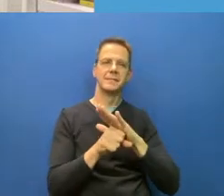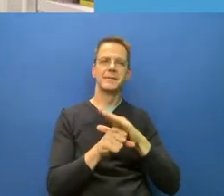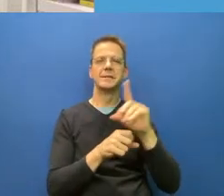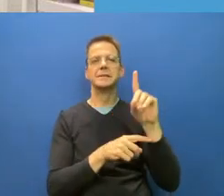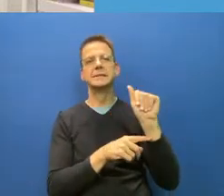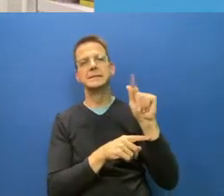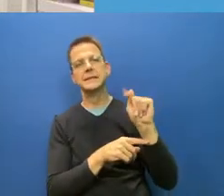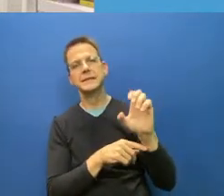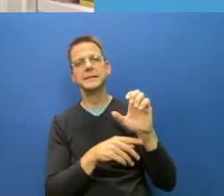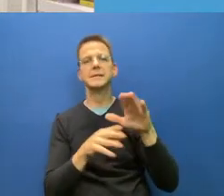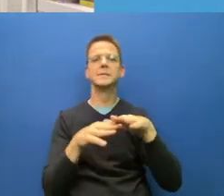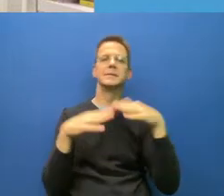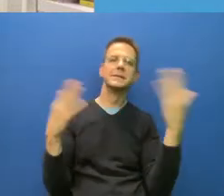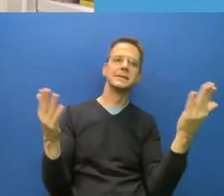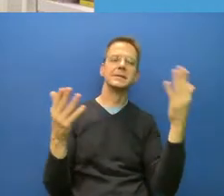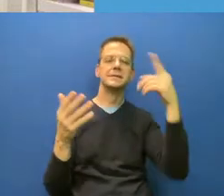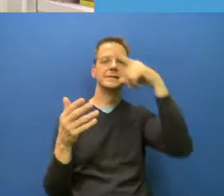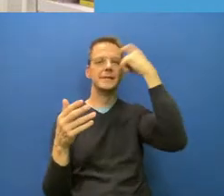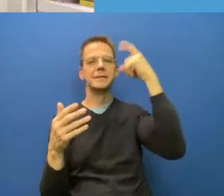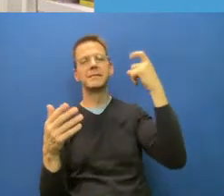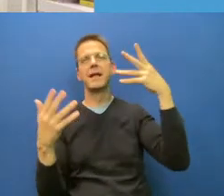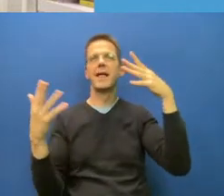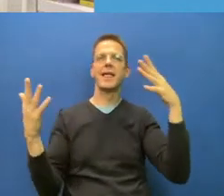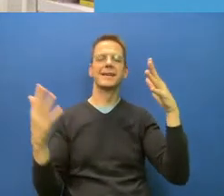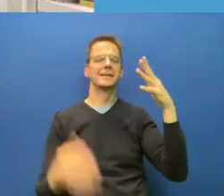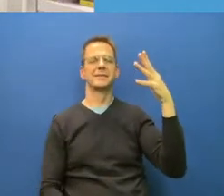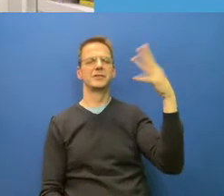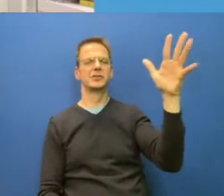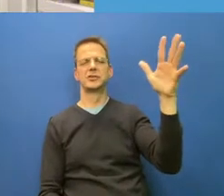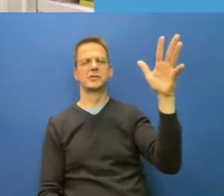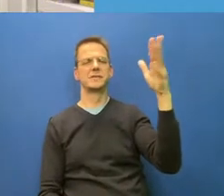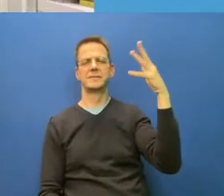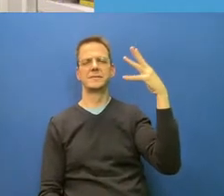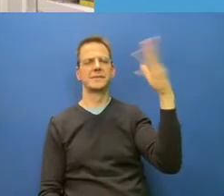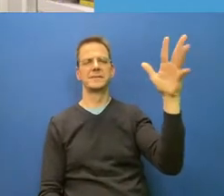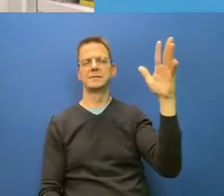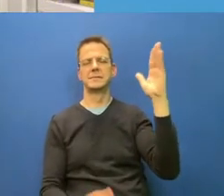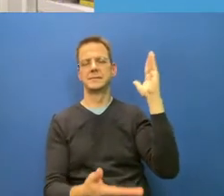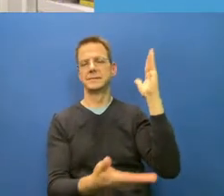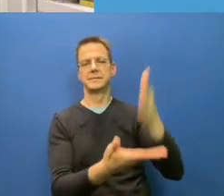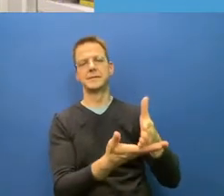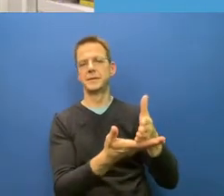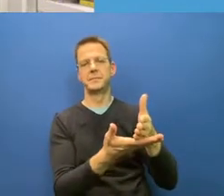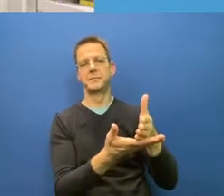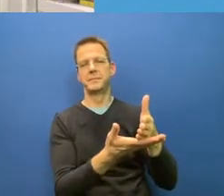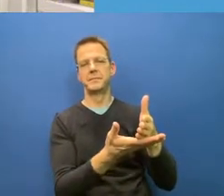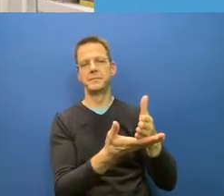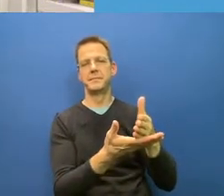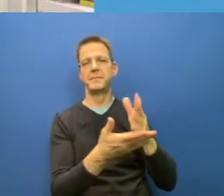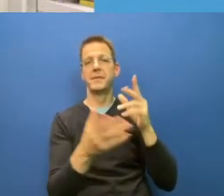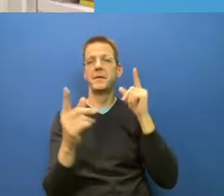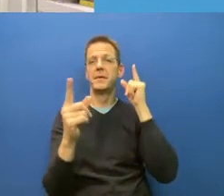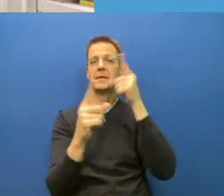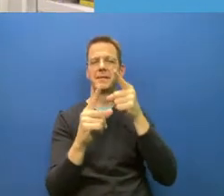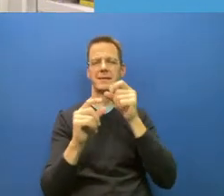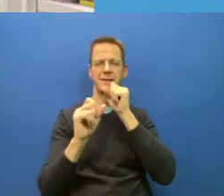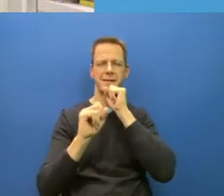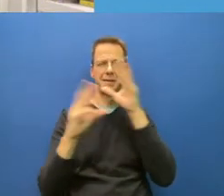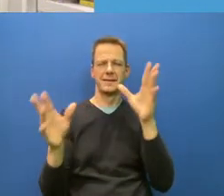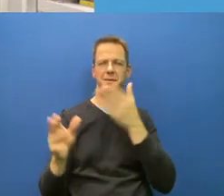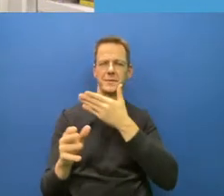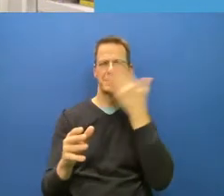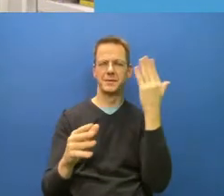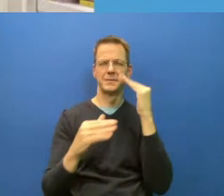and goals of having zero restrictions. I think that we need to throw all of that aside and instead of